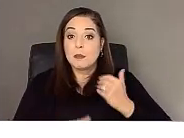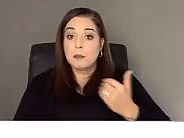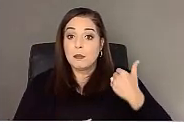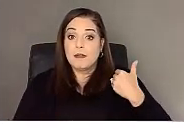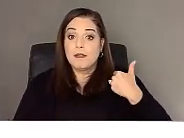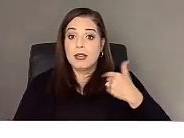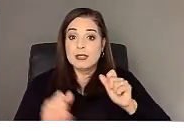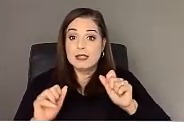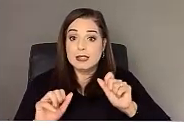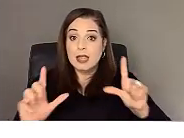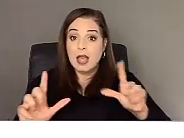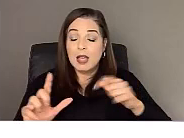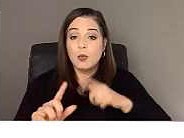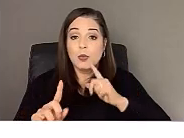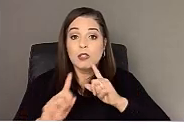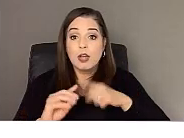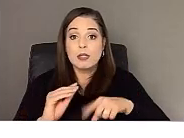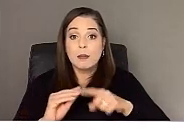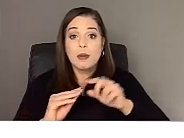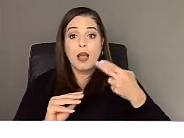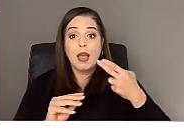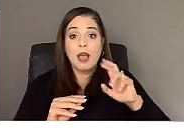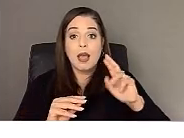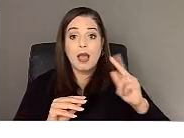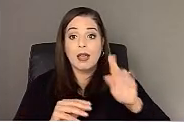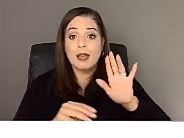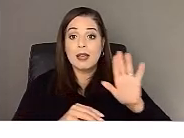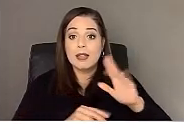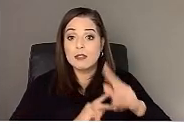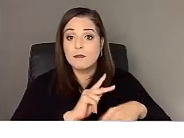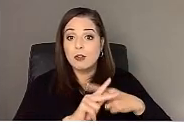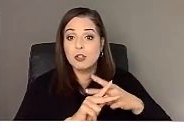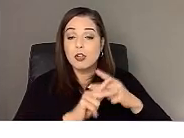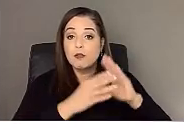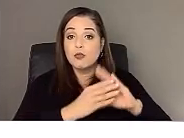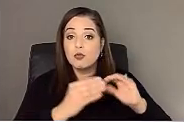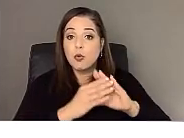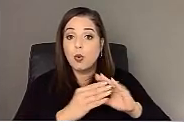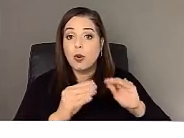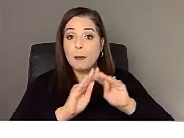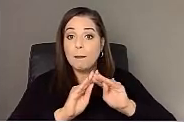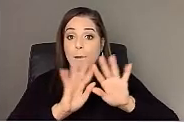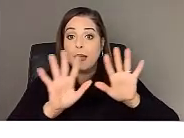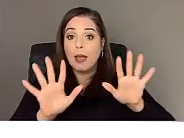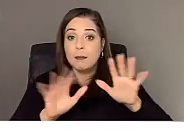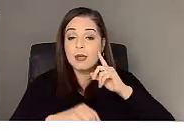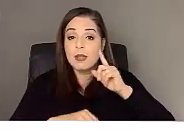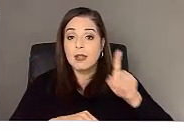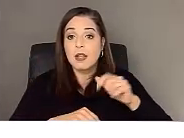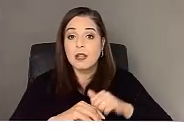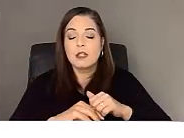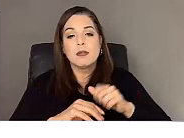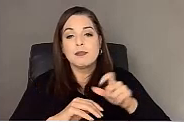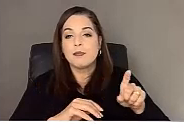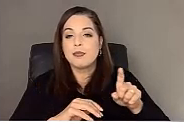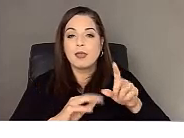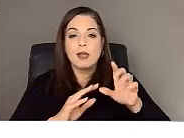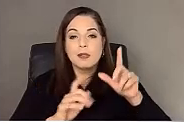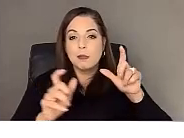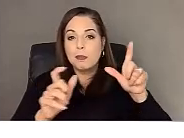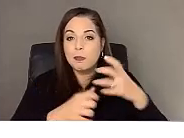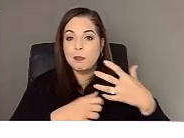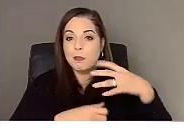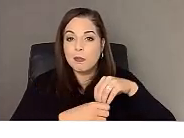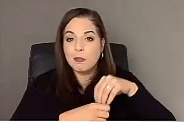talked about Hank's version of the story map, um, which involves a picture of doing marshmallows on a street. And